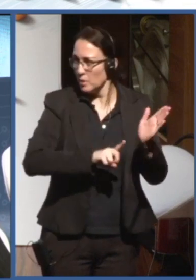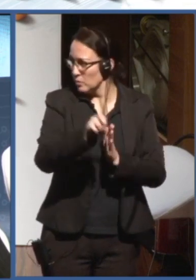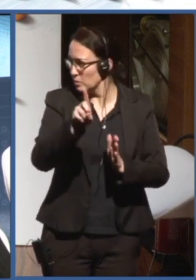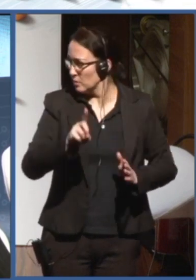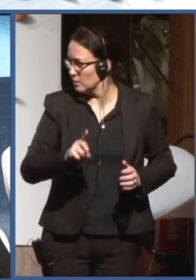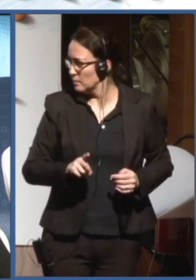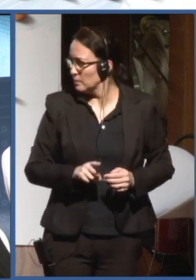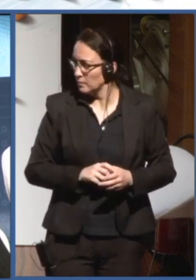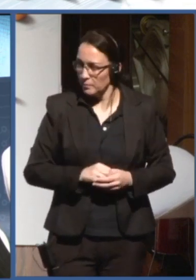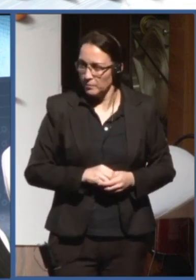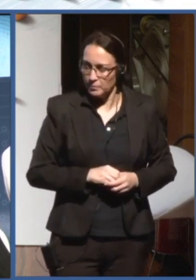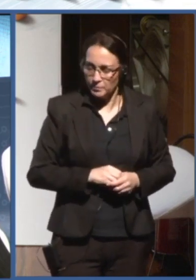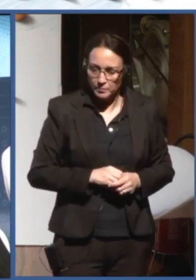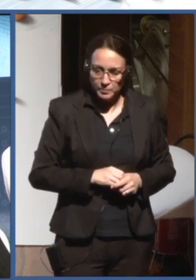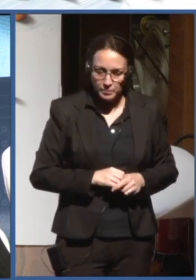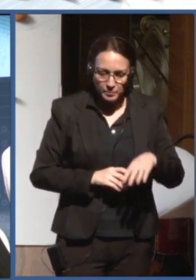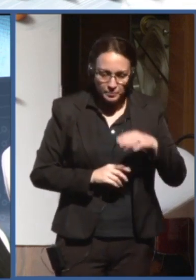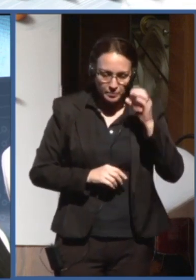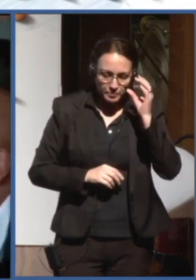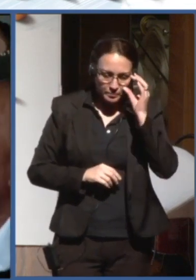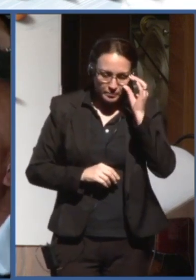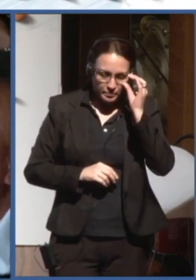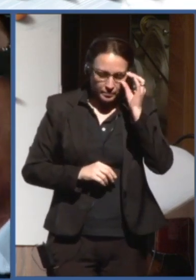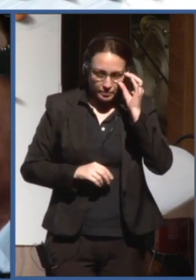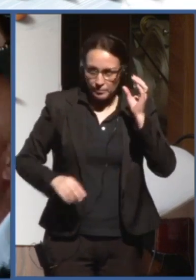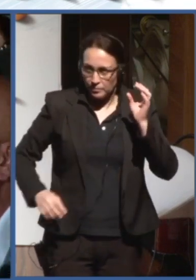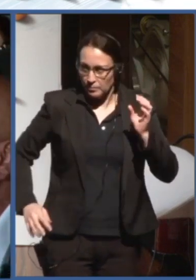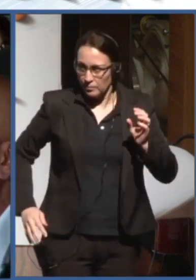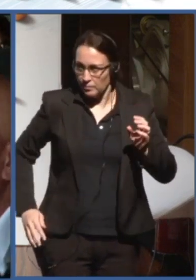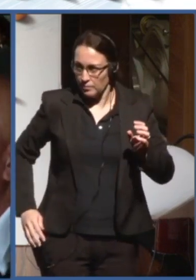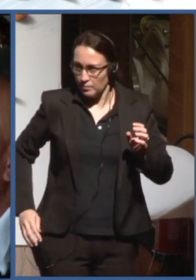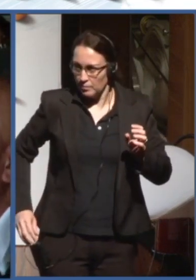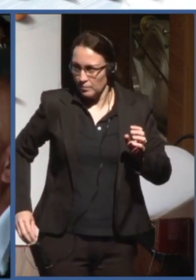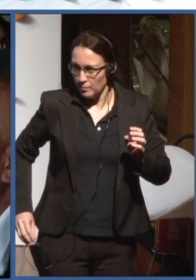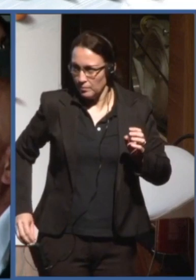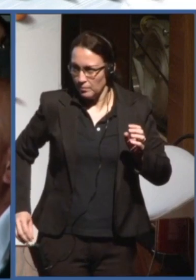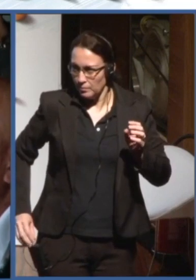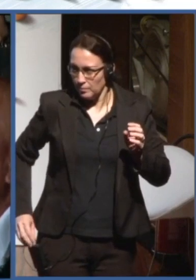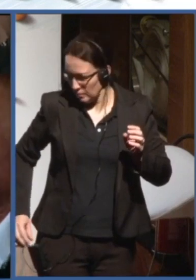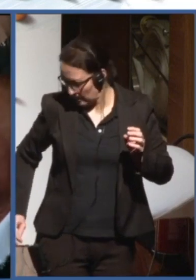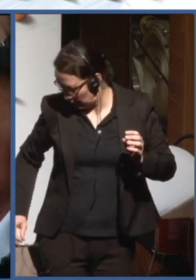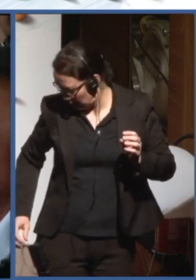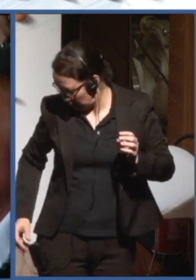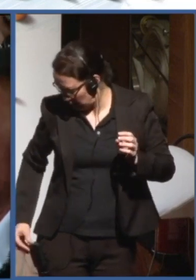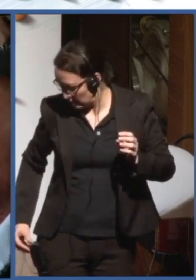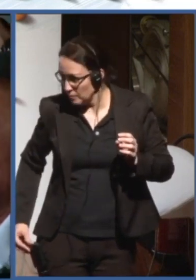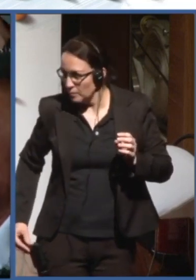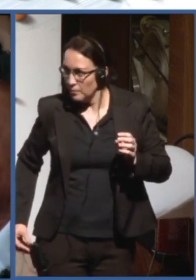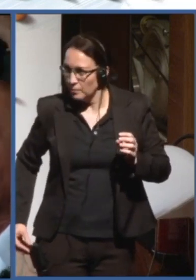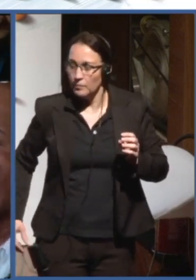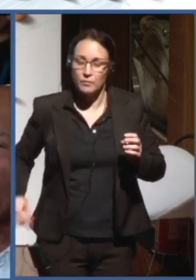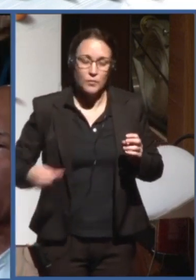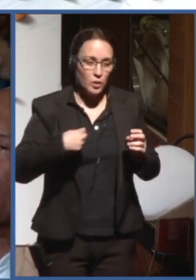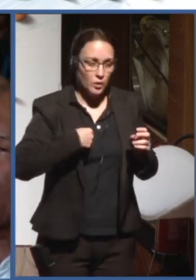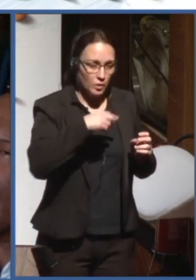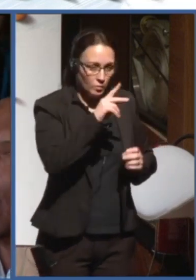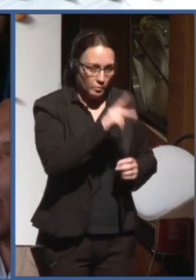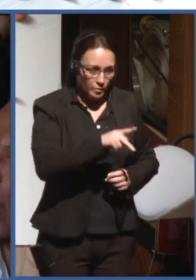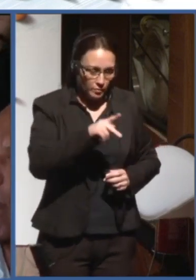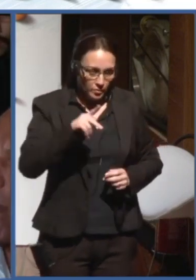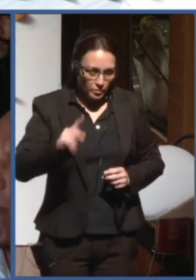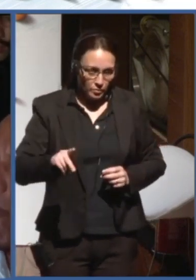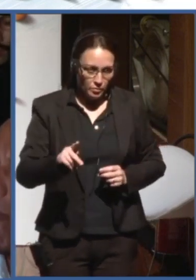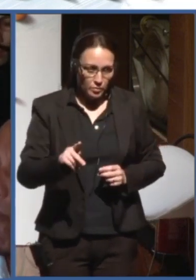Well, Good morning. I am Carlos Lima. I am a professor of public education.